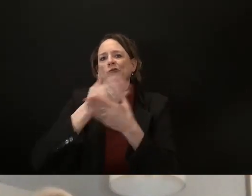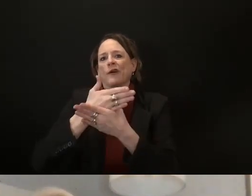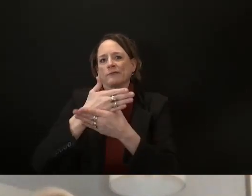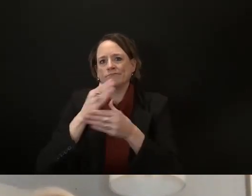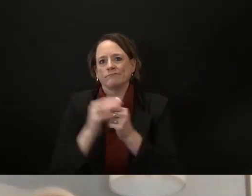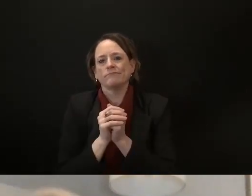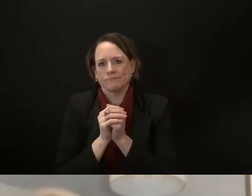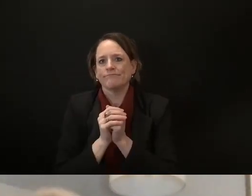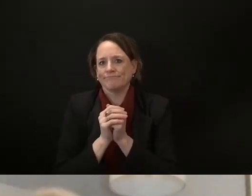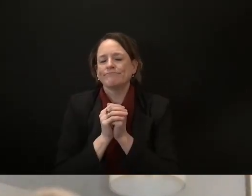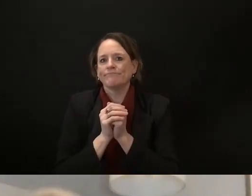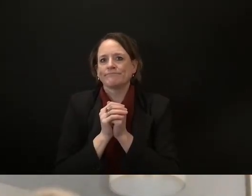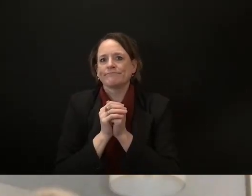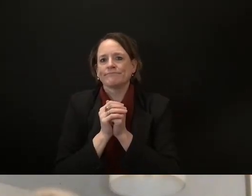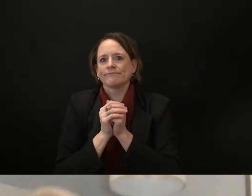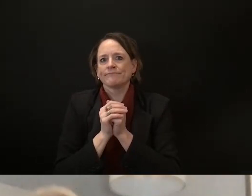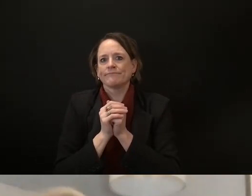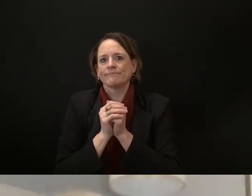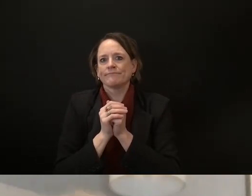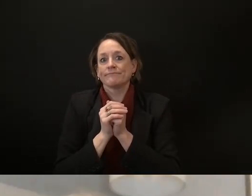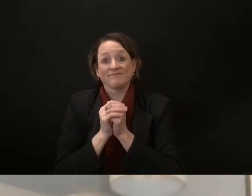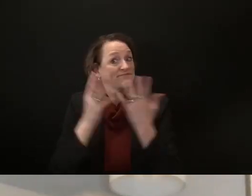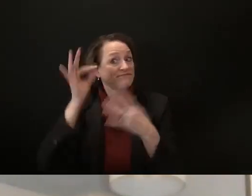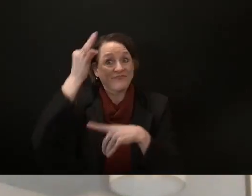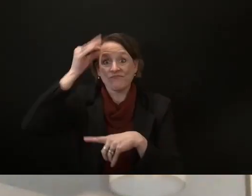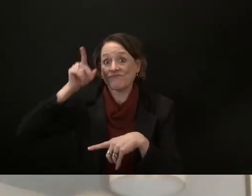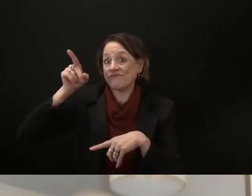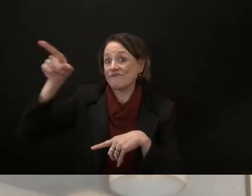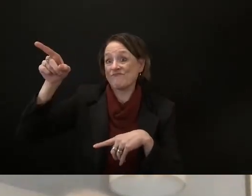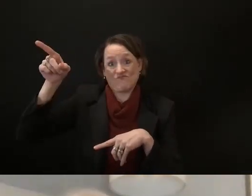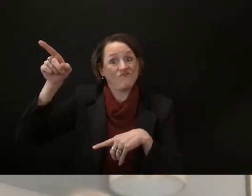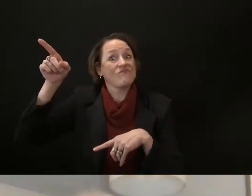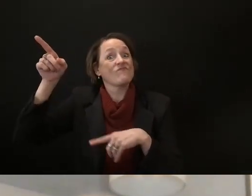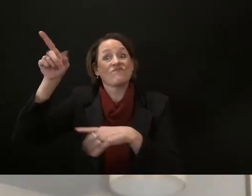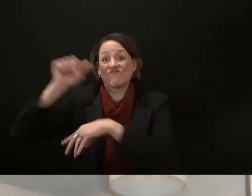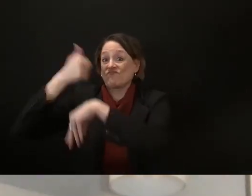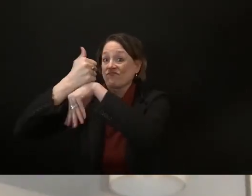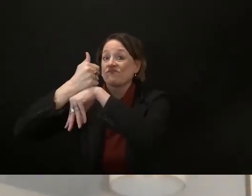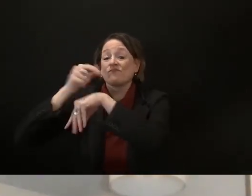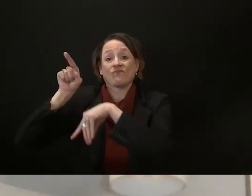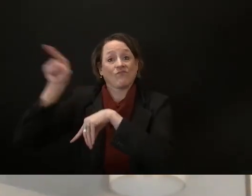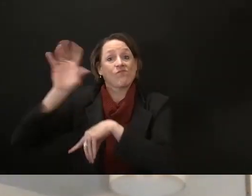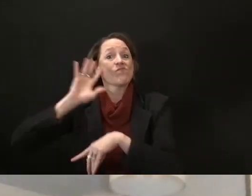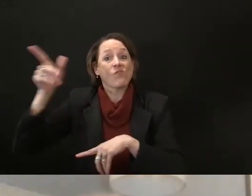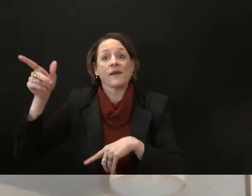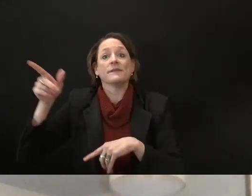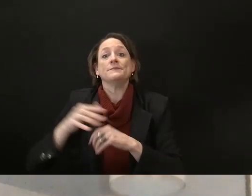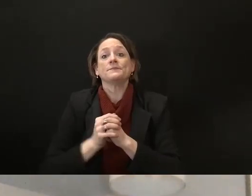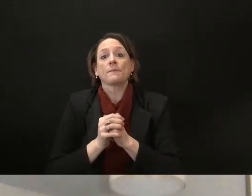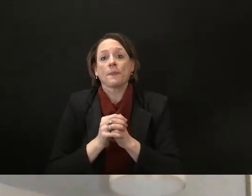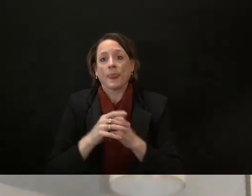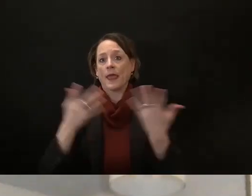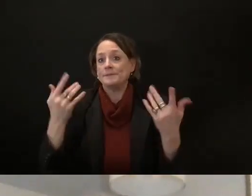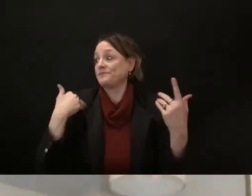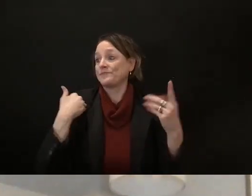was passed by the federal government at a time where there was split control of the legislature there and a